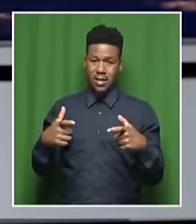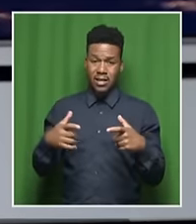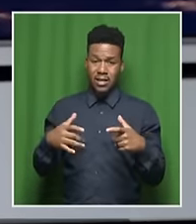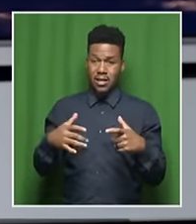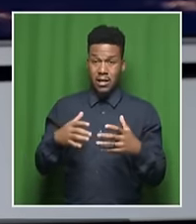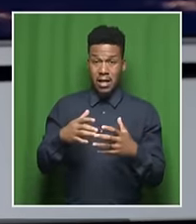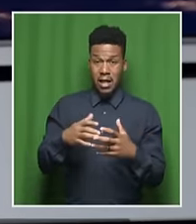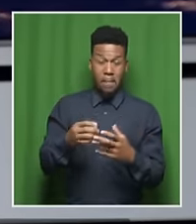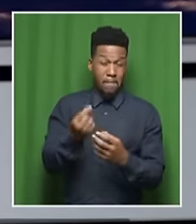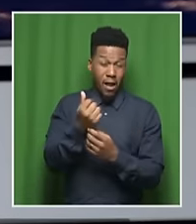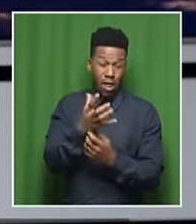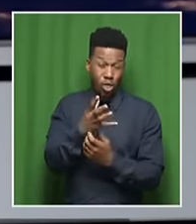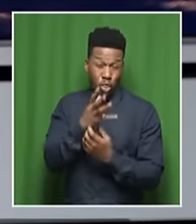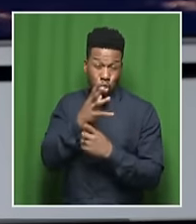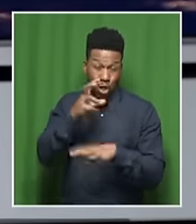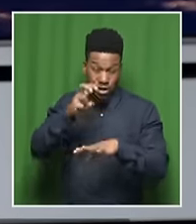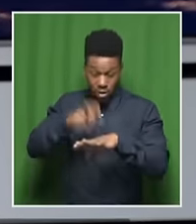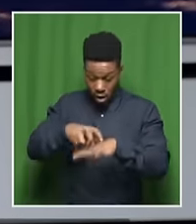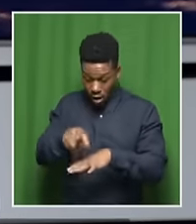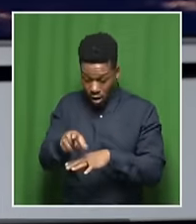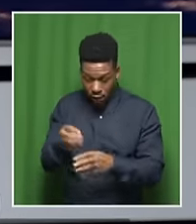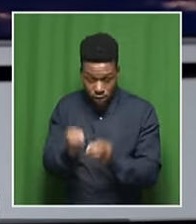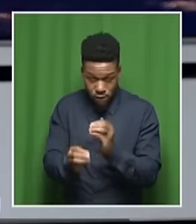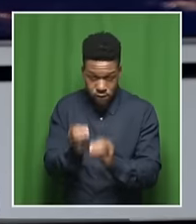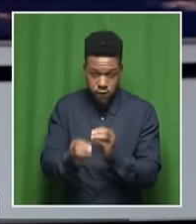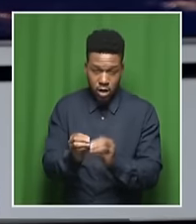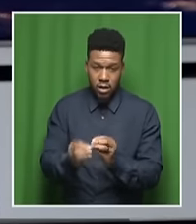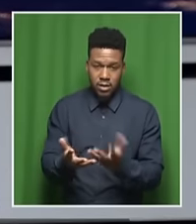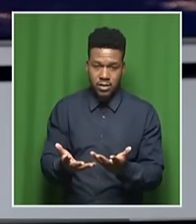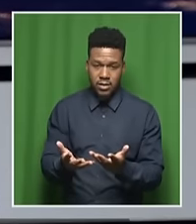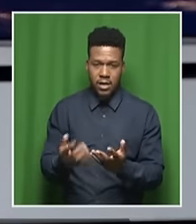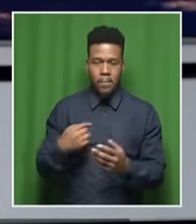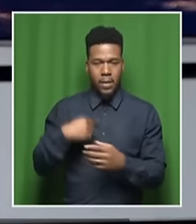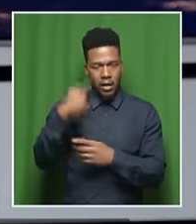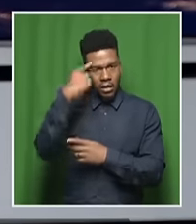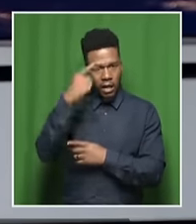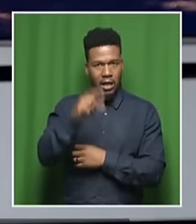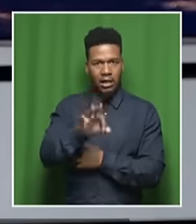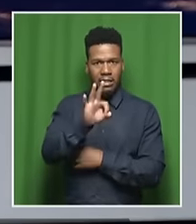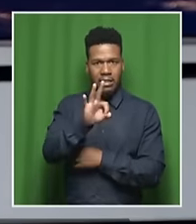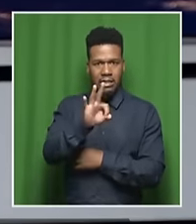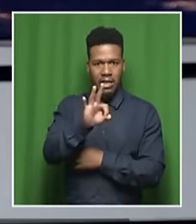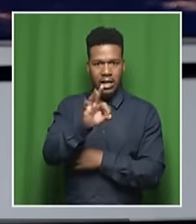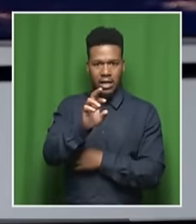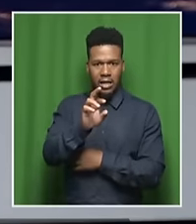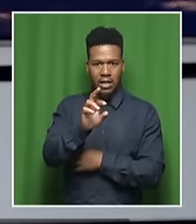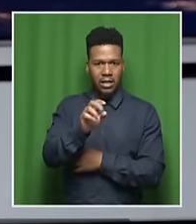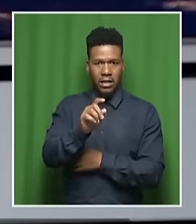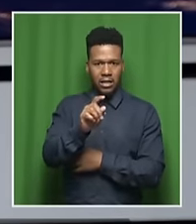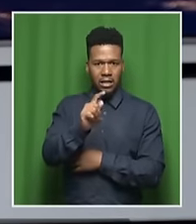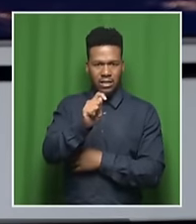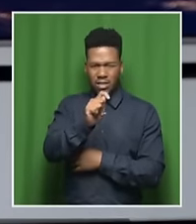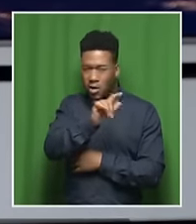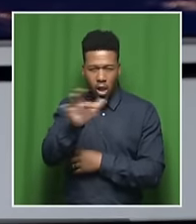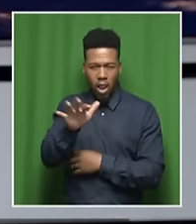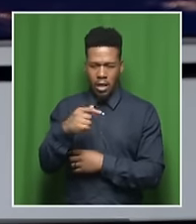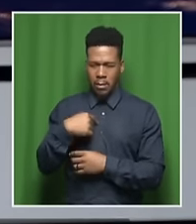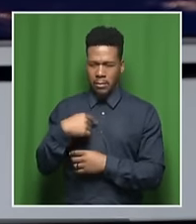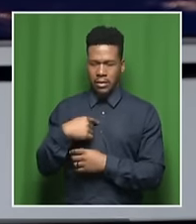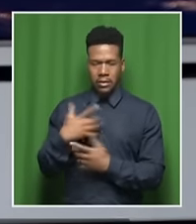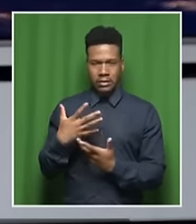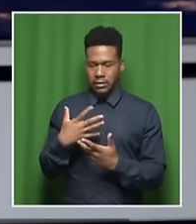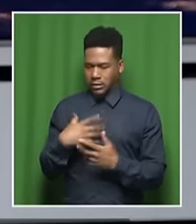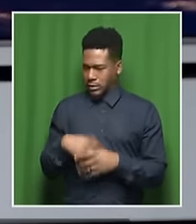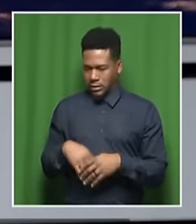the good professor is saying, to fix. You know, if I think of three trillion, I'm going to stay in bed the whole day and cry, right? Yeah. But